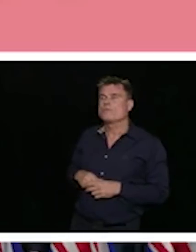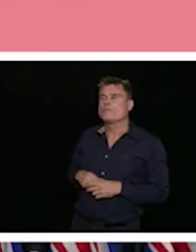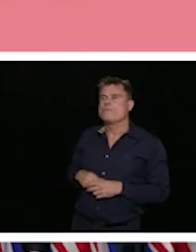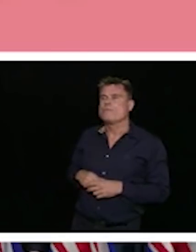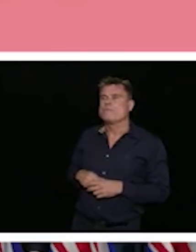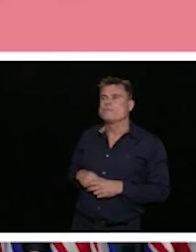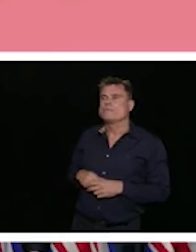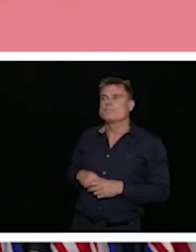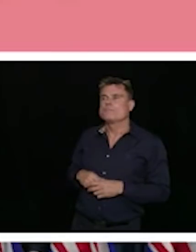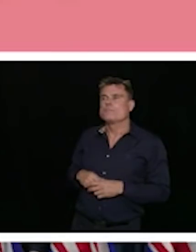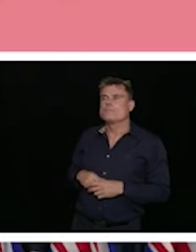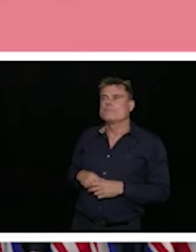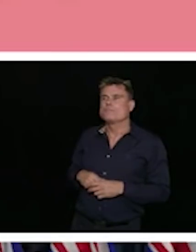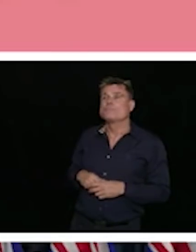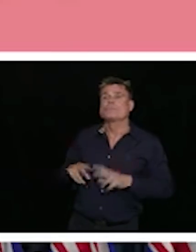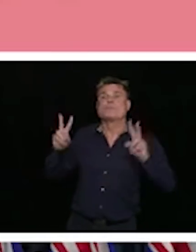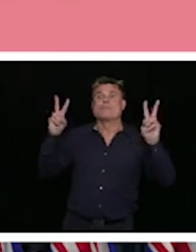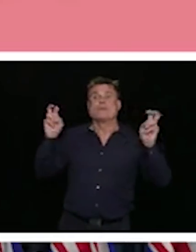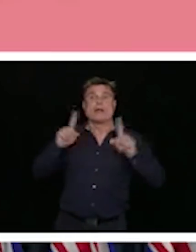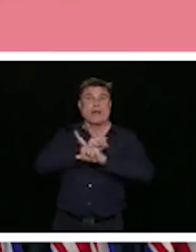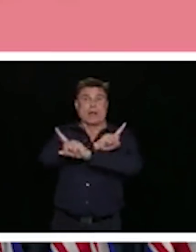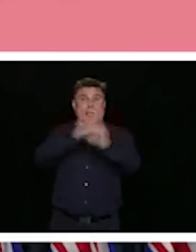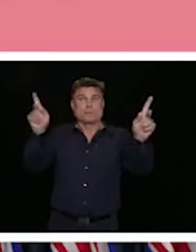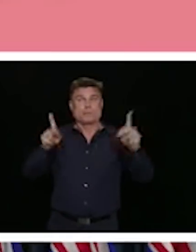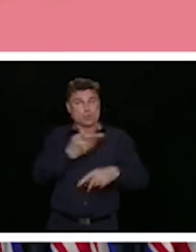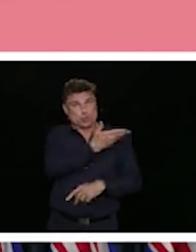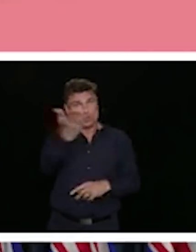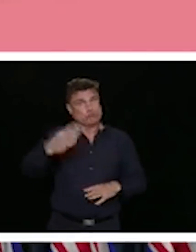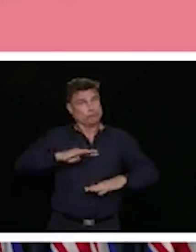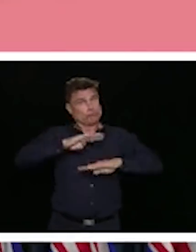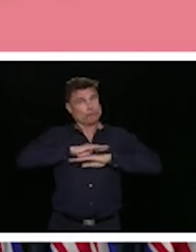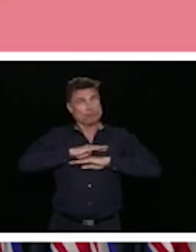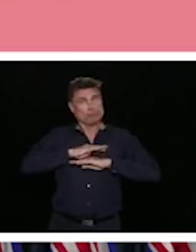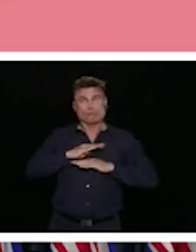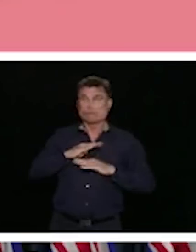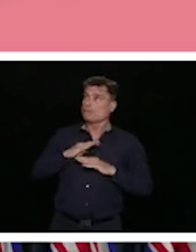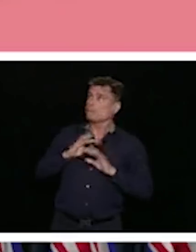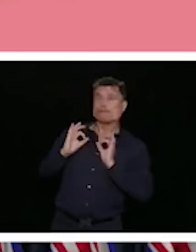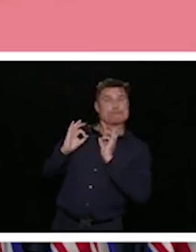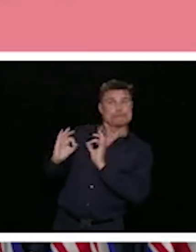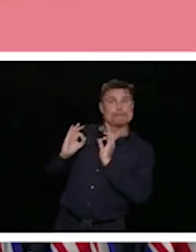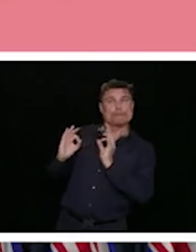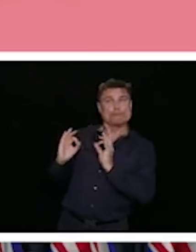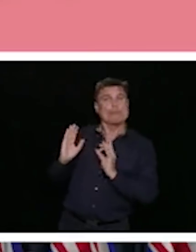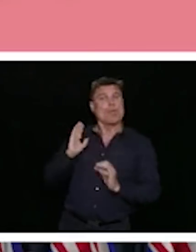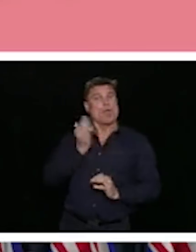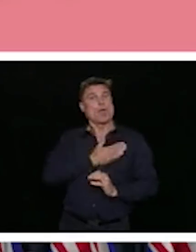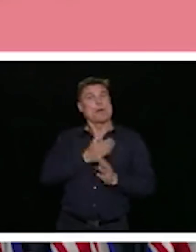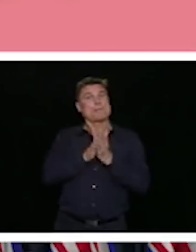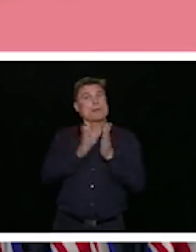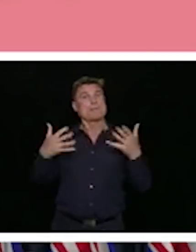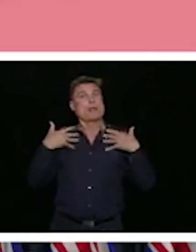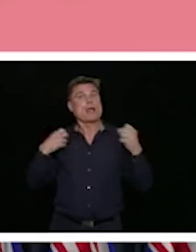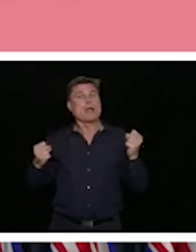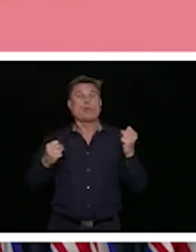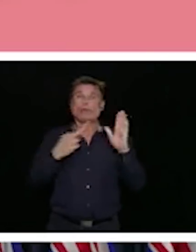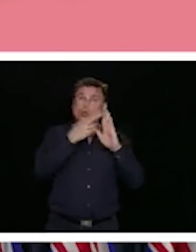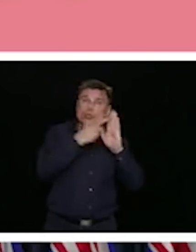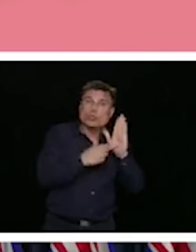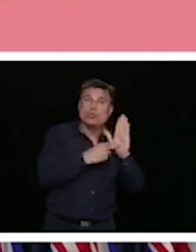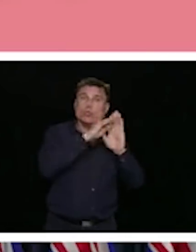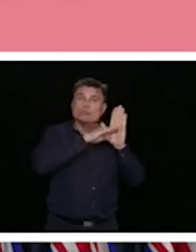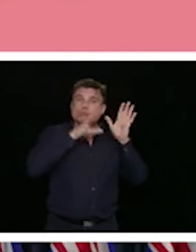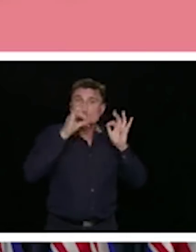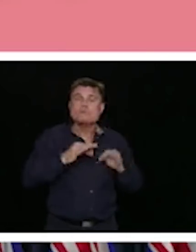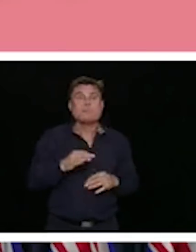approved of the response that we had in public health here in BC. However, for younger people, this was less.